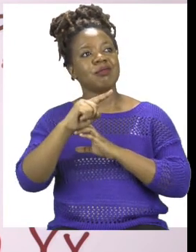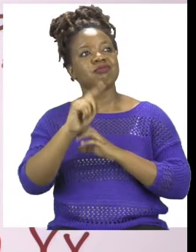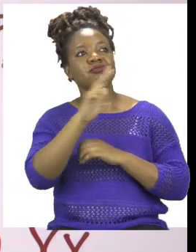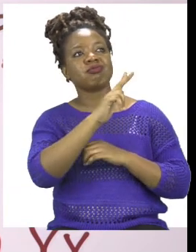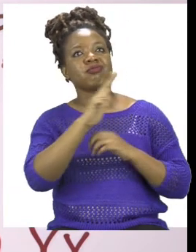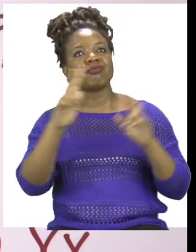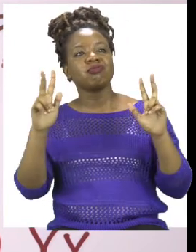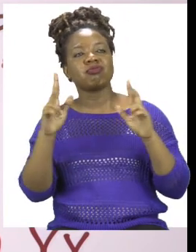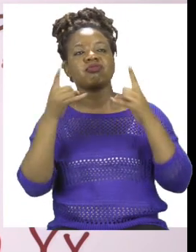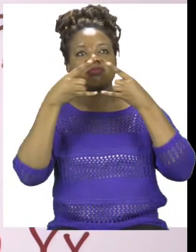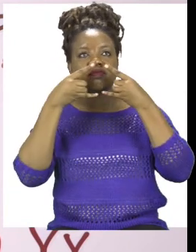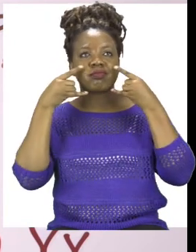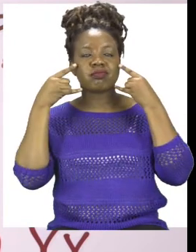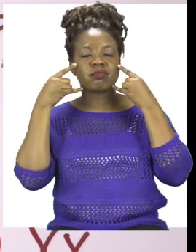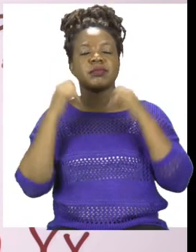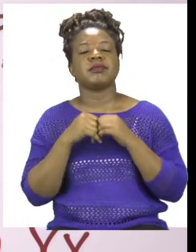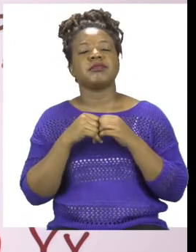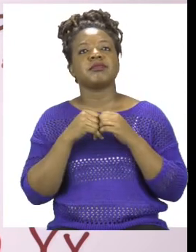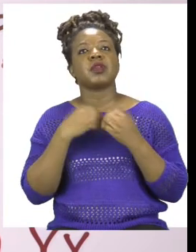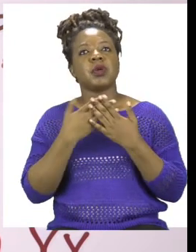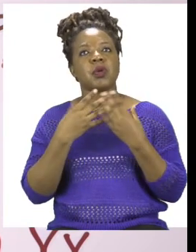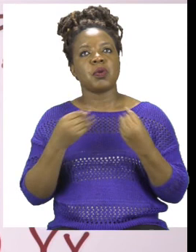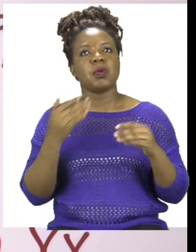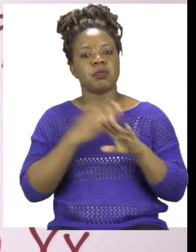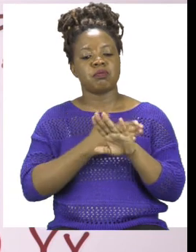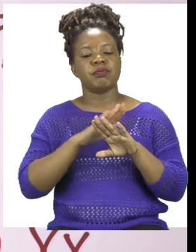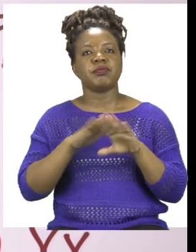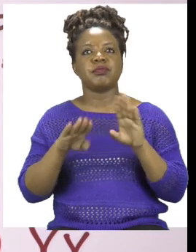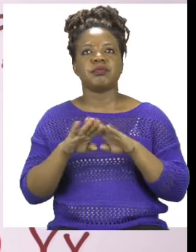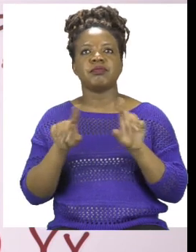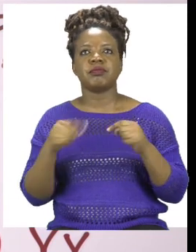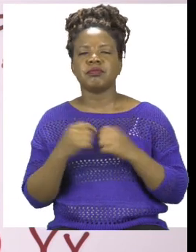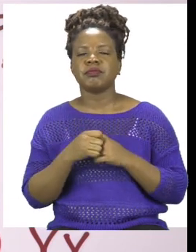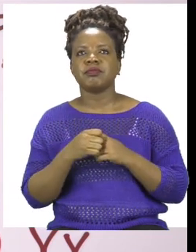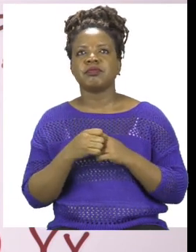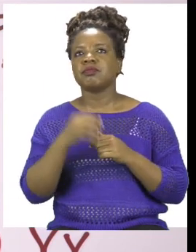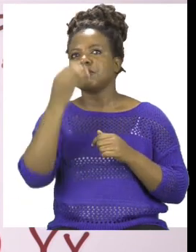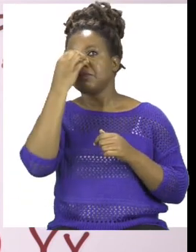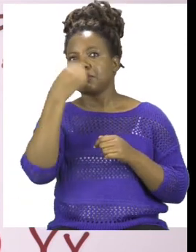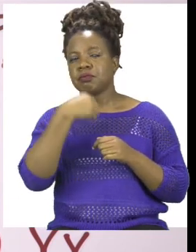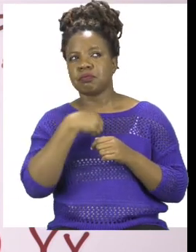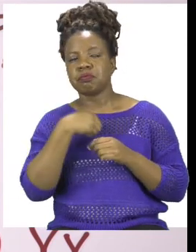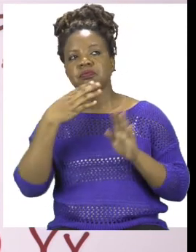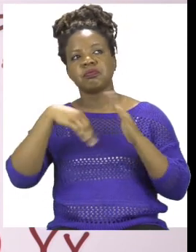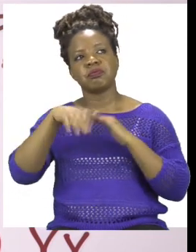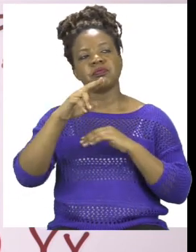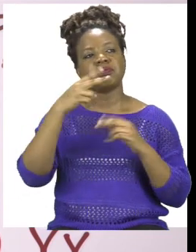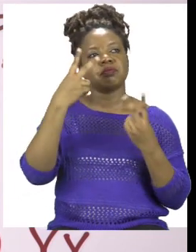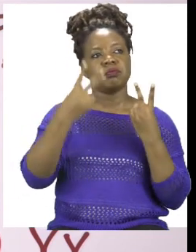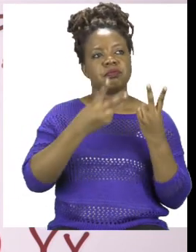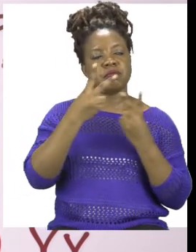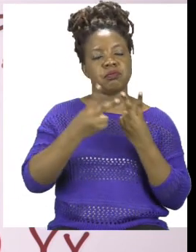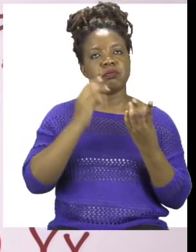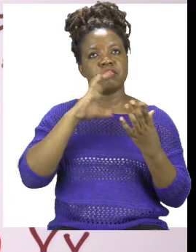Make sure your hands are dry before you touch anything else. Sosie and I were going to go and visit a friend of ours because he was going to show